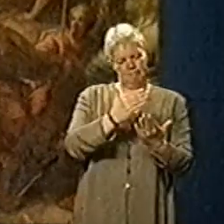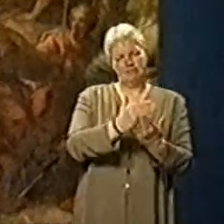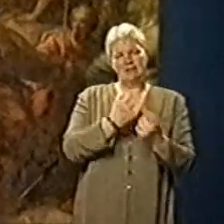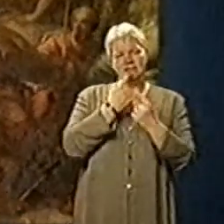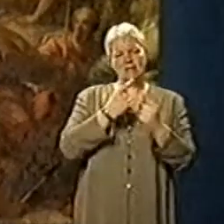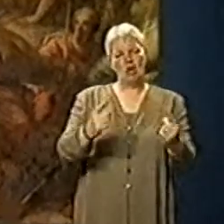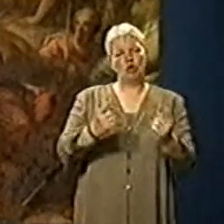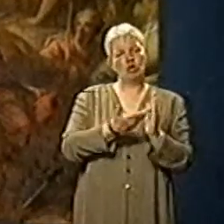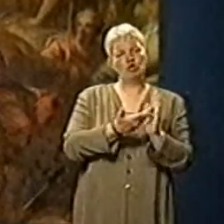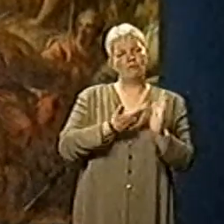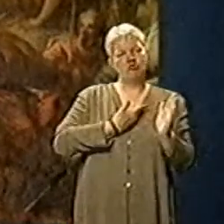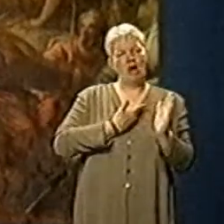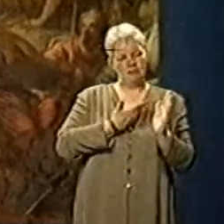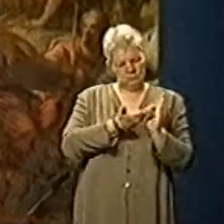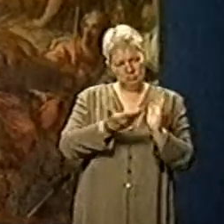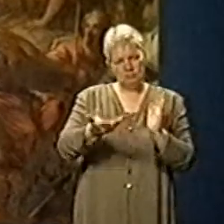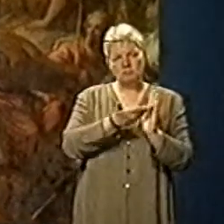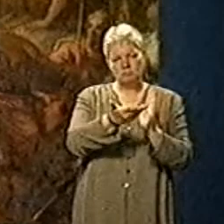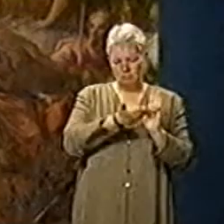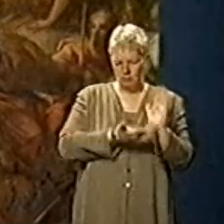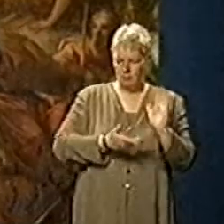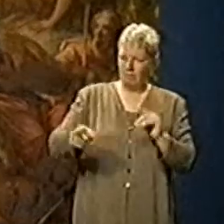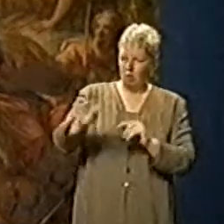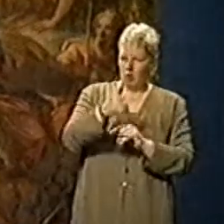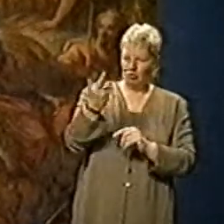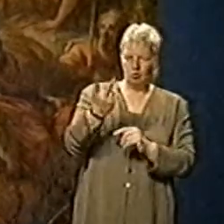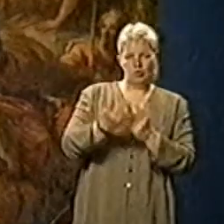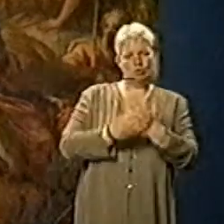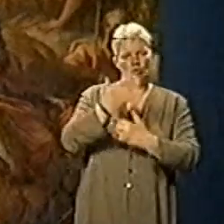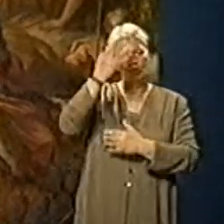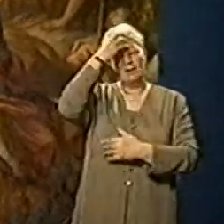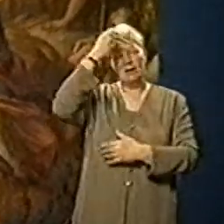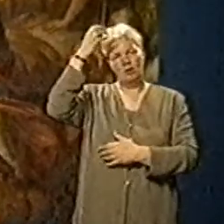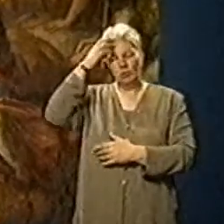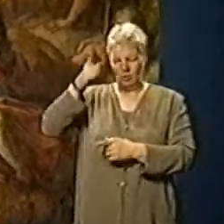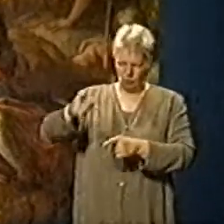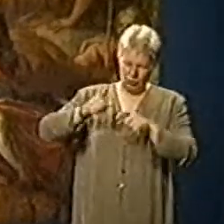conditions under which the new monarchs would be allowed to sit on the throne.